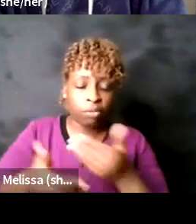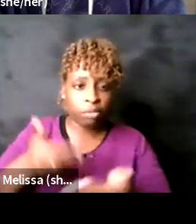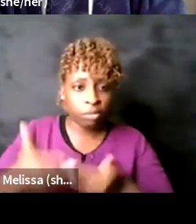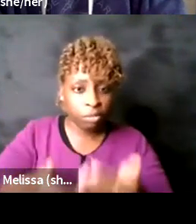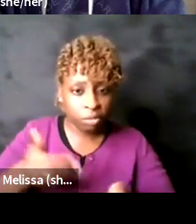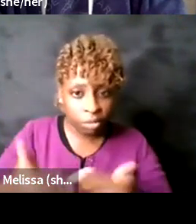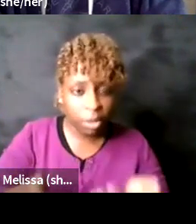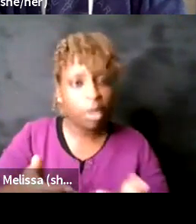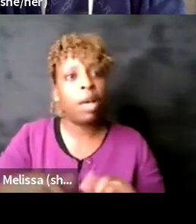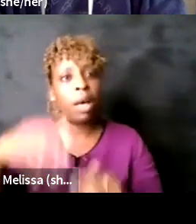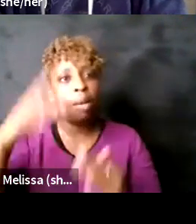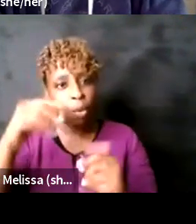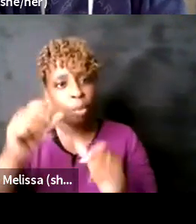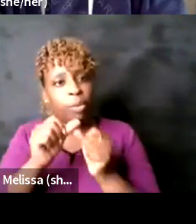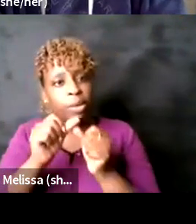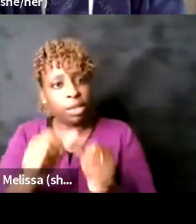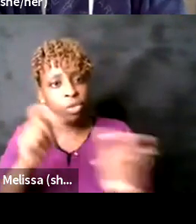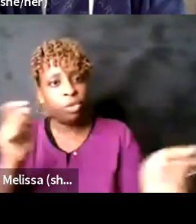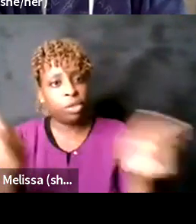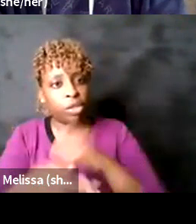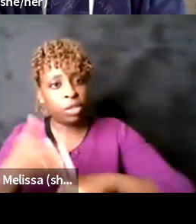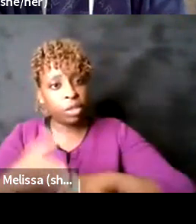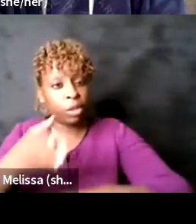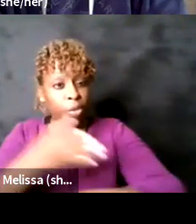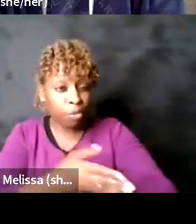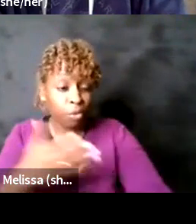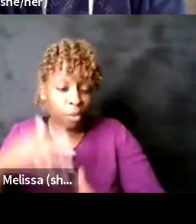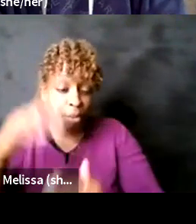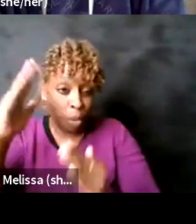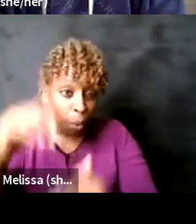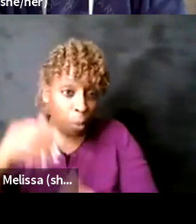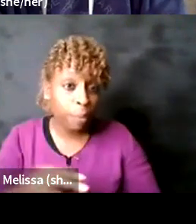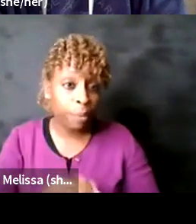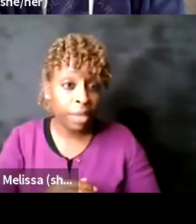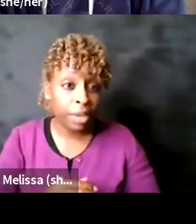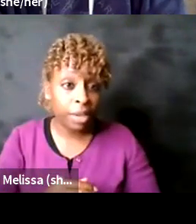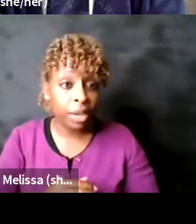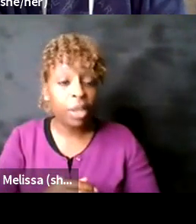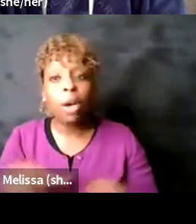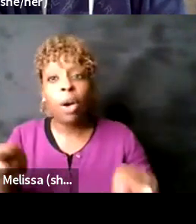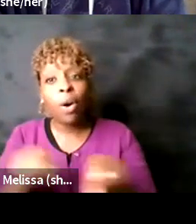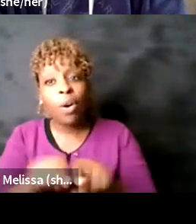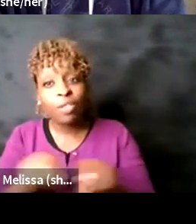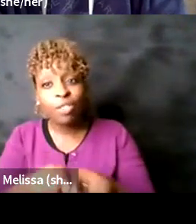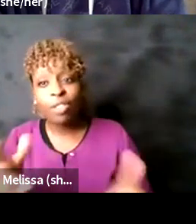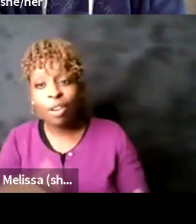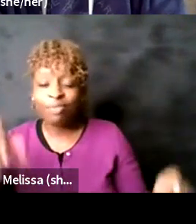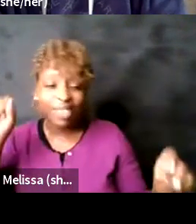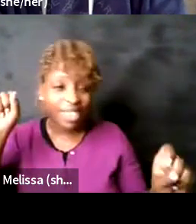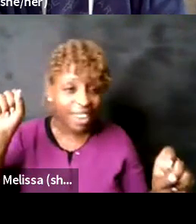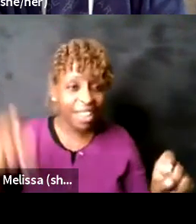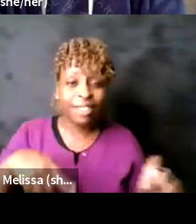larger changes um other than that i'll also personally shout out the as if neo futurists one more time